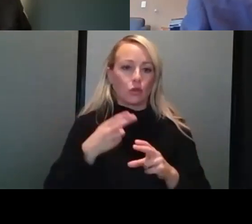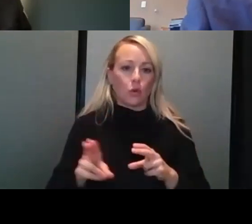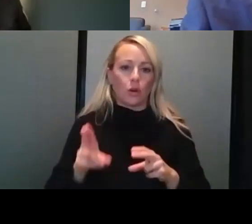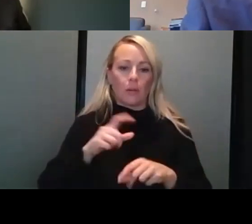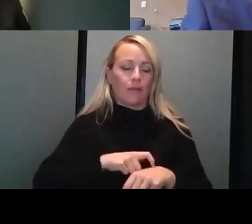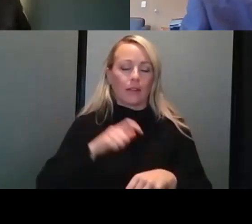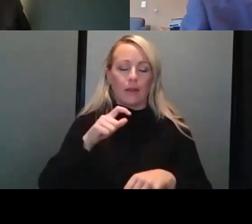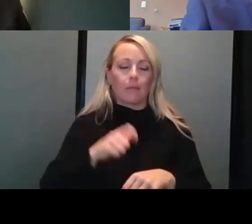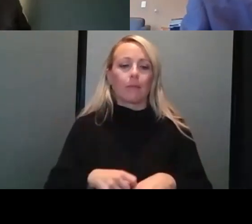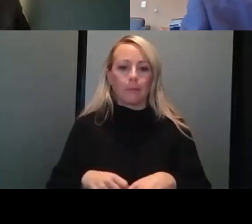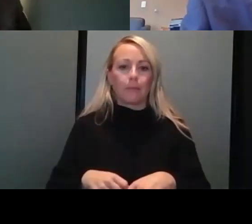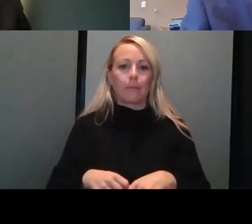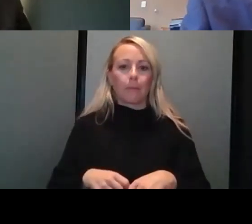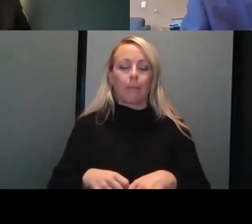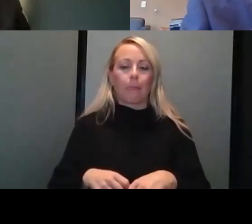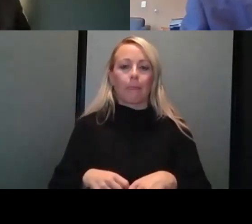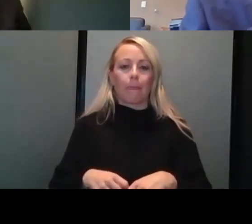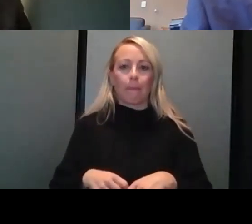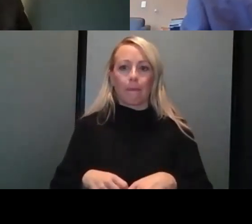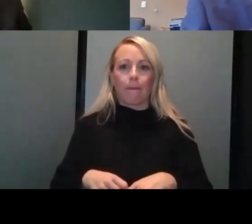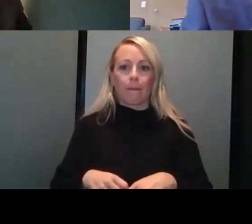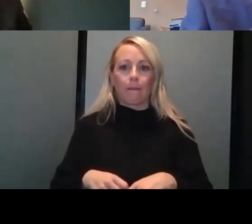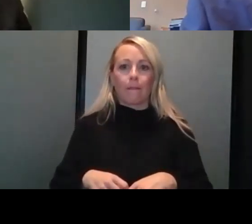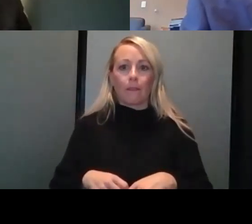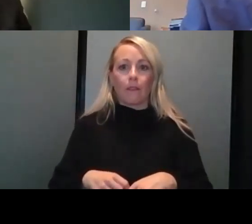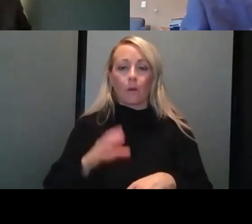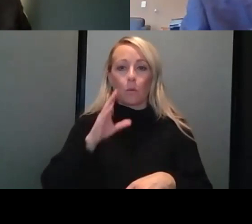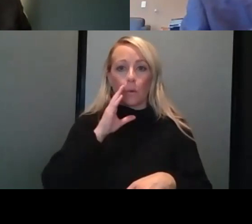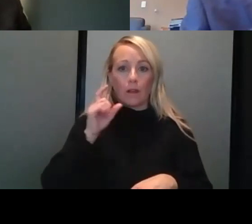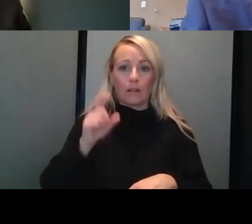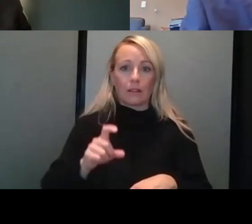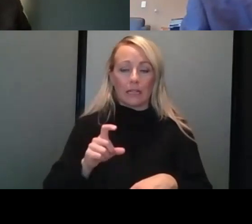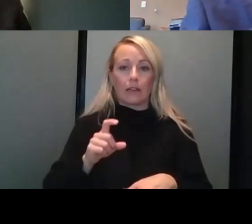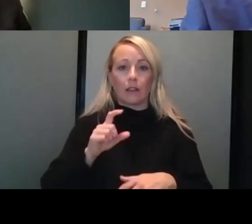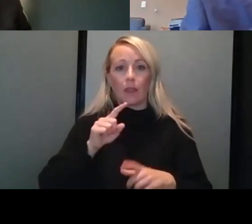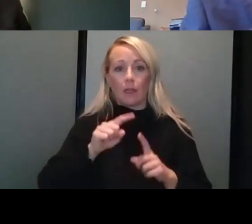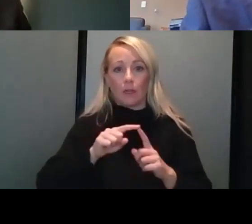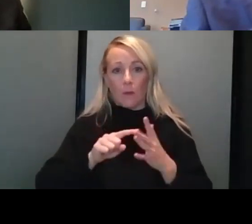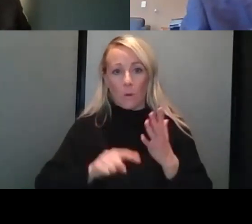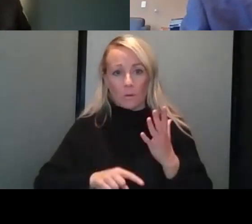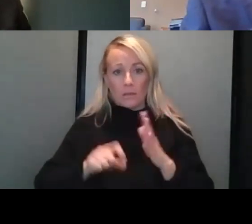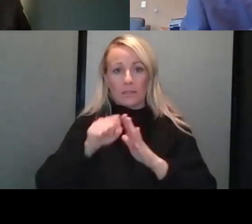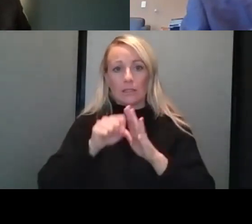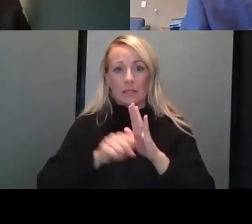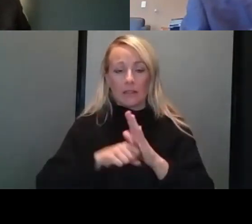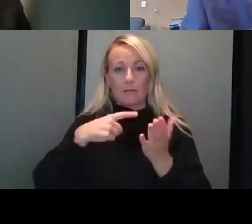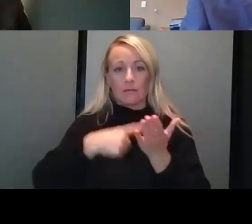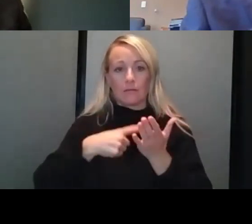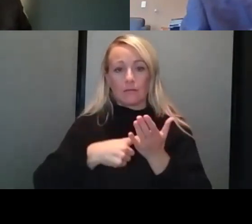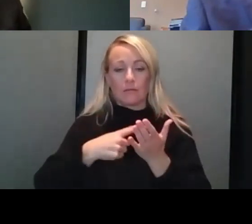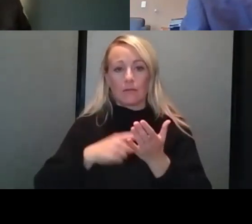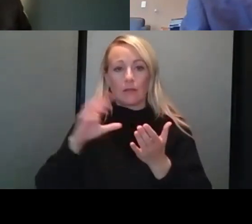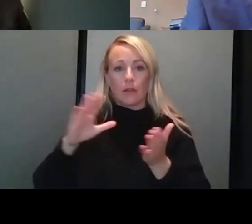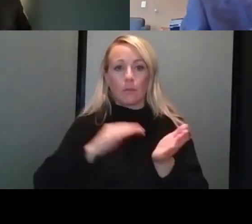Uh, we'll be, we'll need them to talk about curtailing acute medical services that are